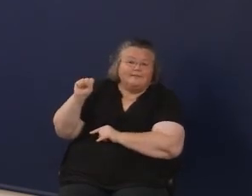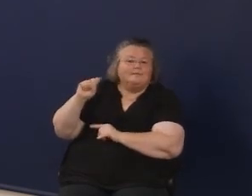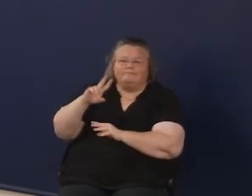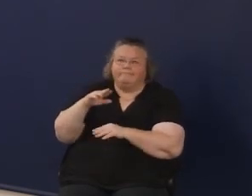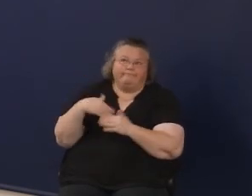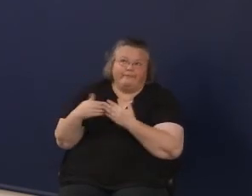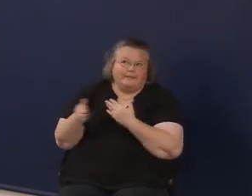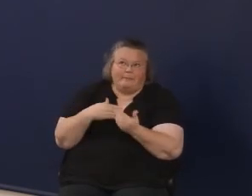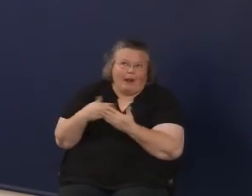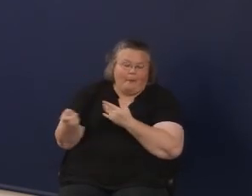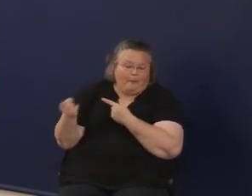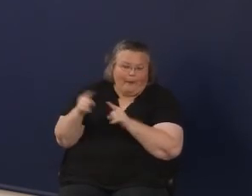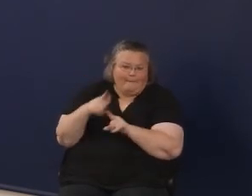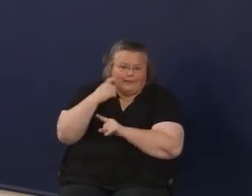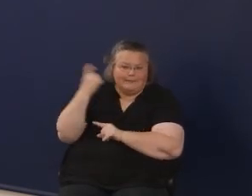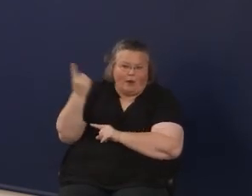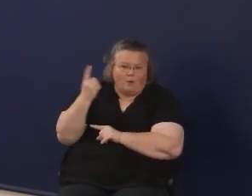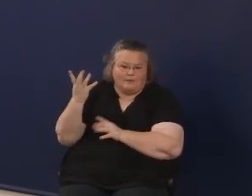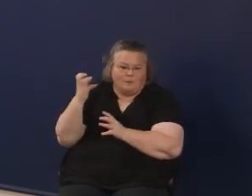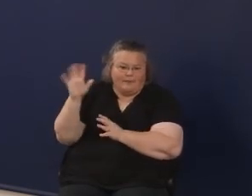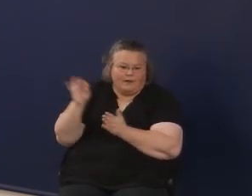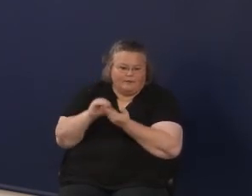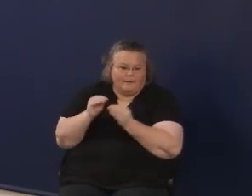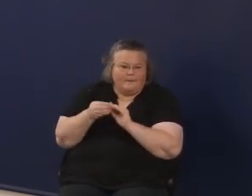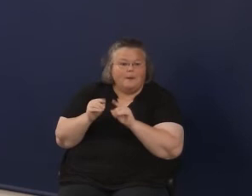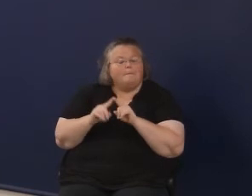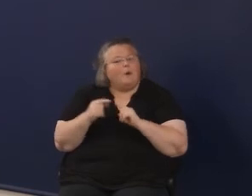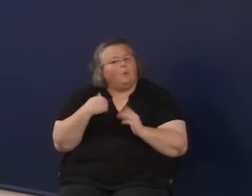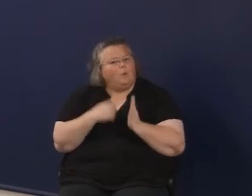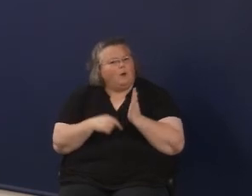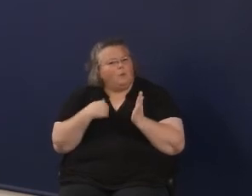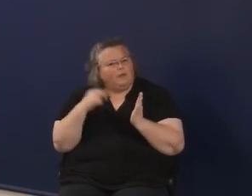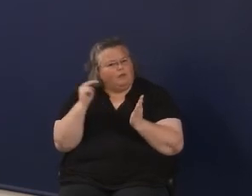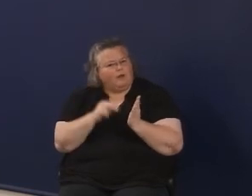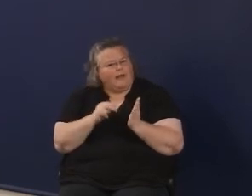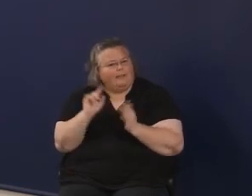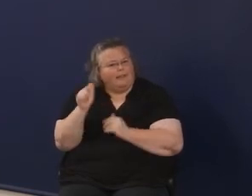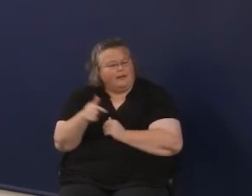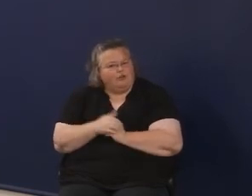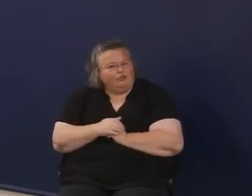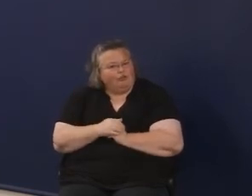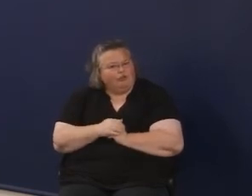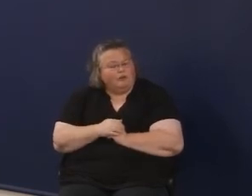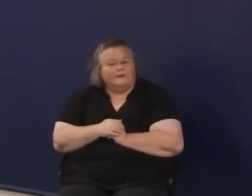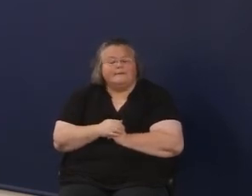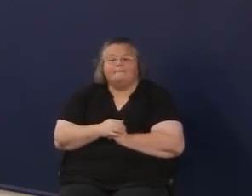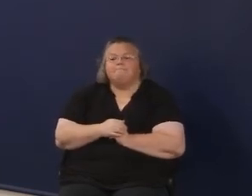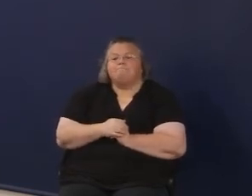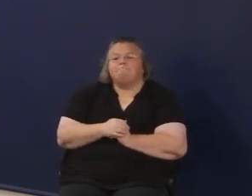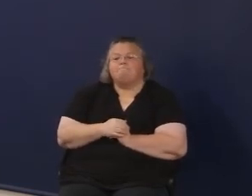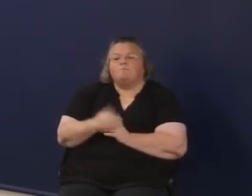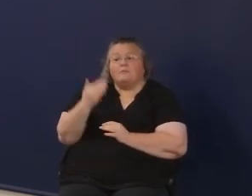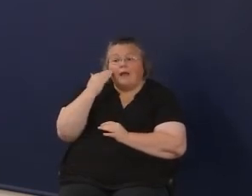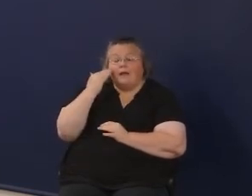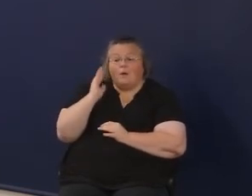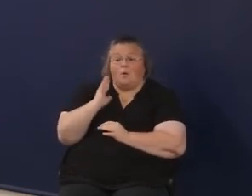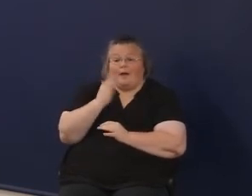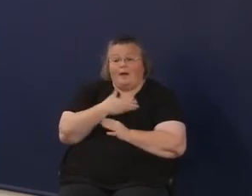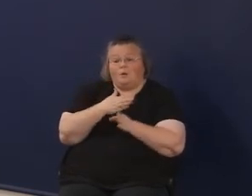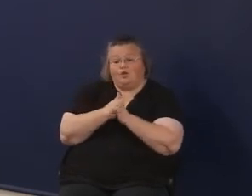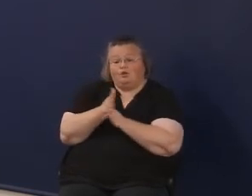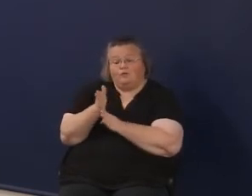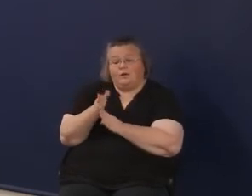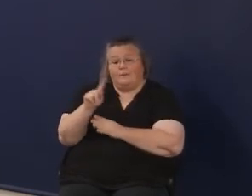They're always going to have their thing, but then it's going to be, what do we look at later? I know that, you know, our career